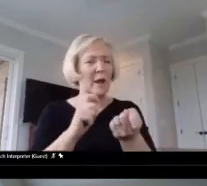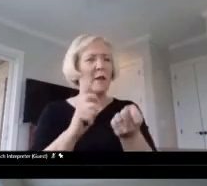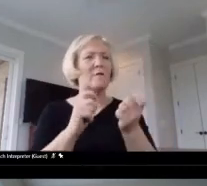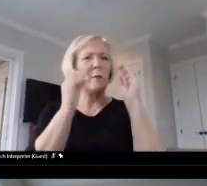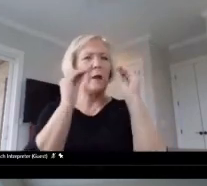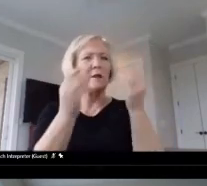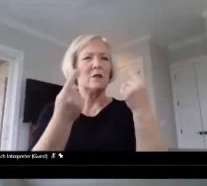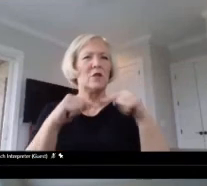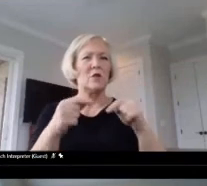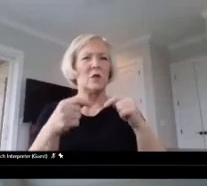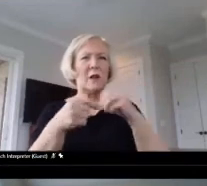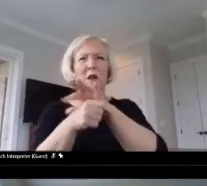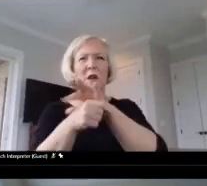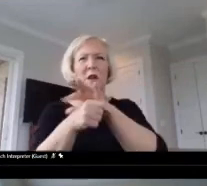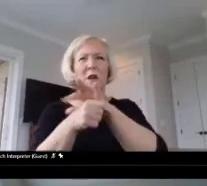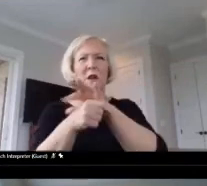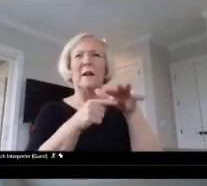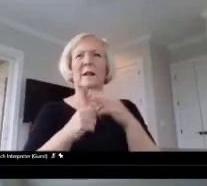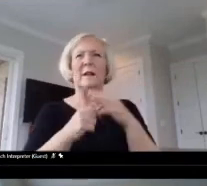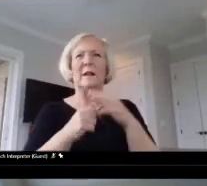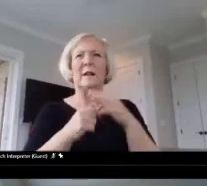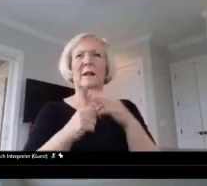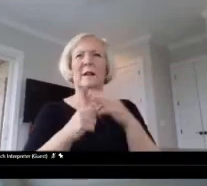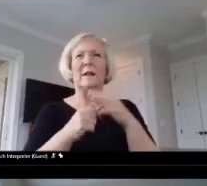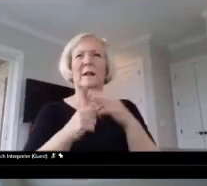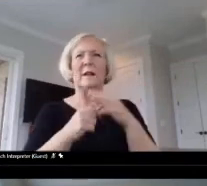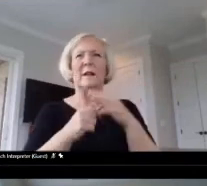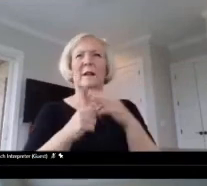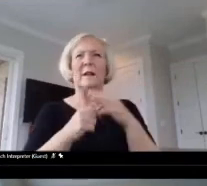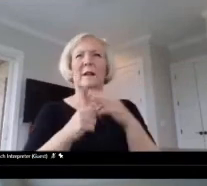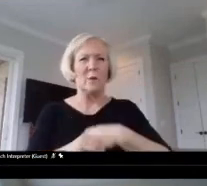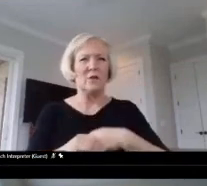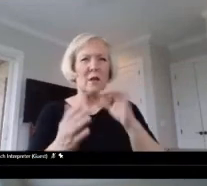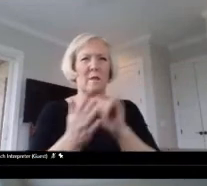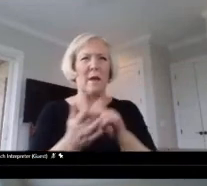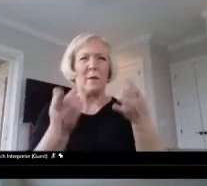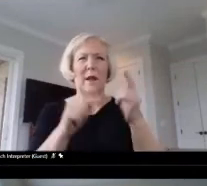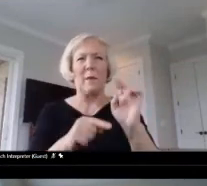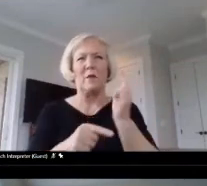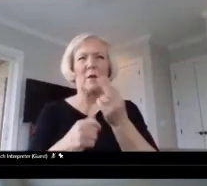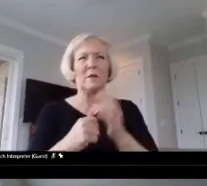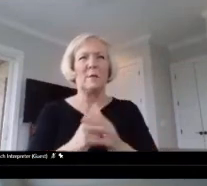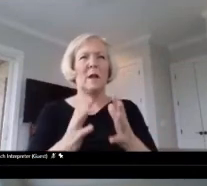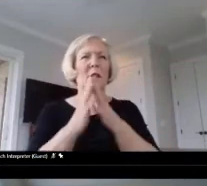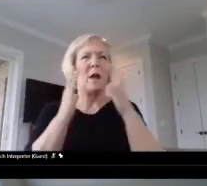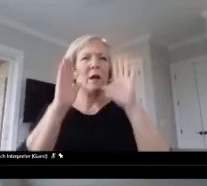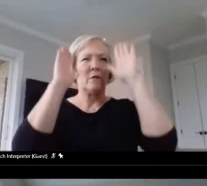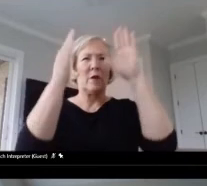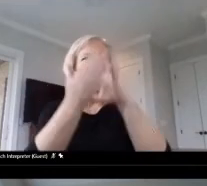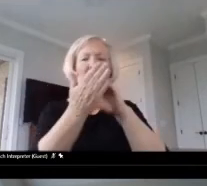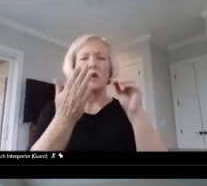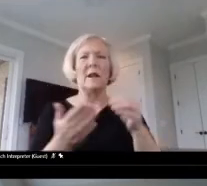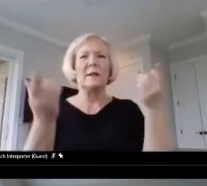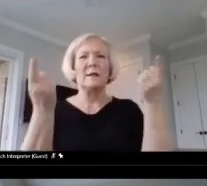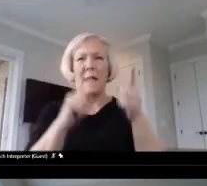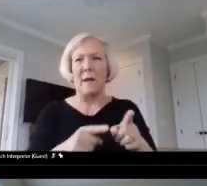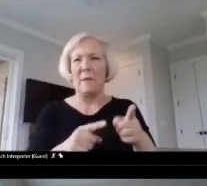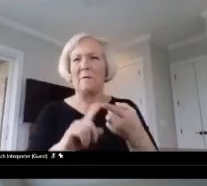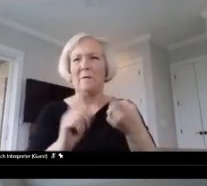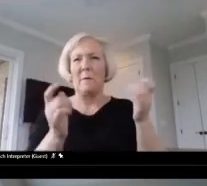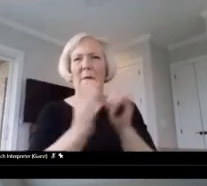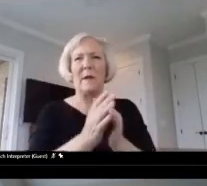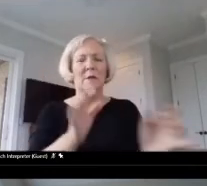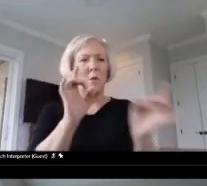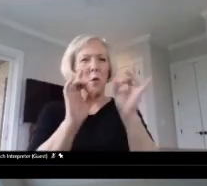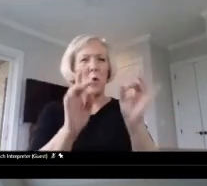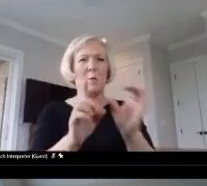we all know we don't want to, no one wished that this would happen to us, but a lot of great learning has come out of this horrible situation.